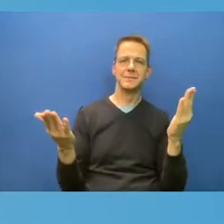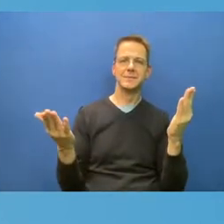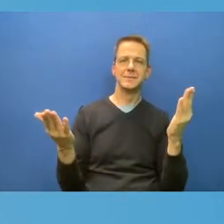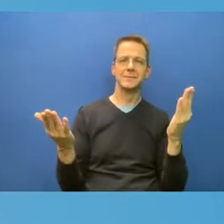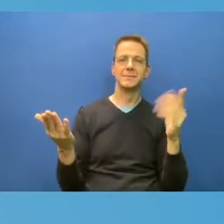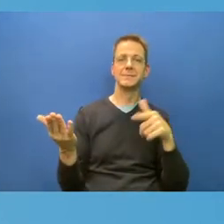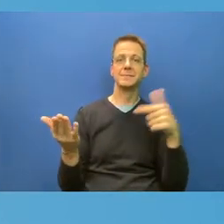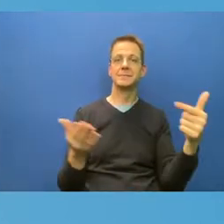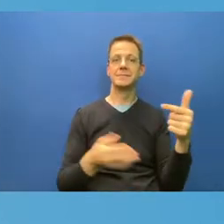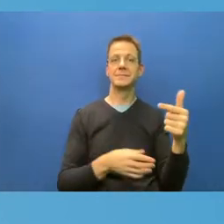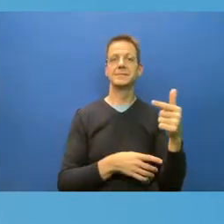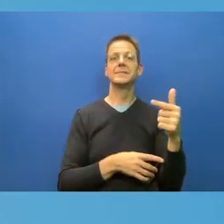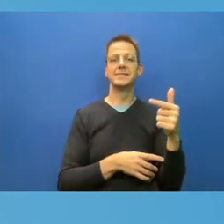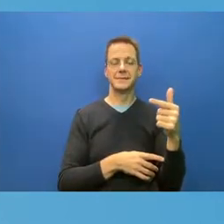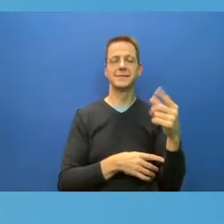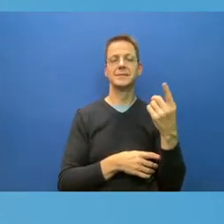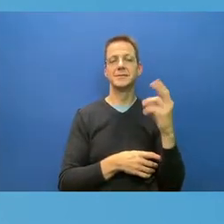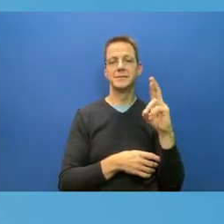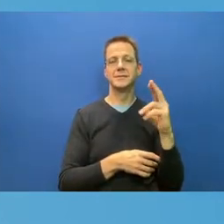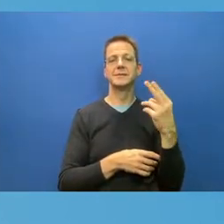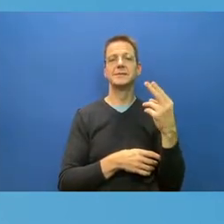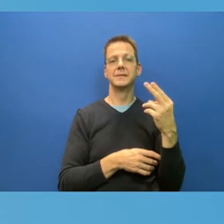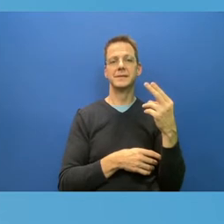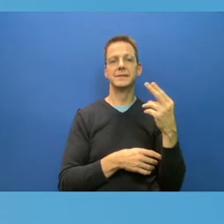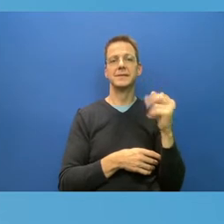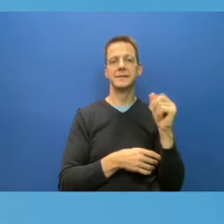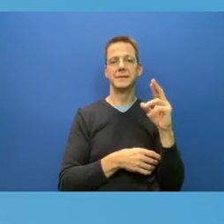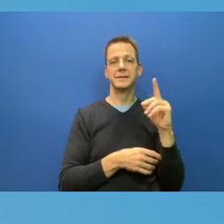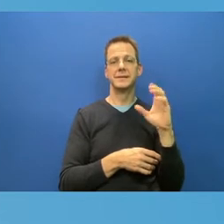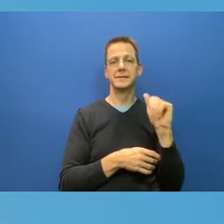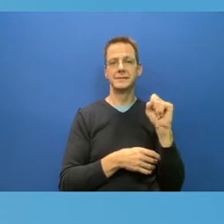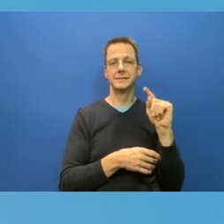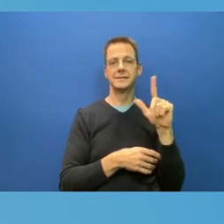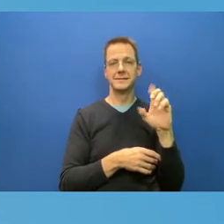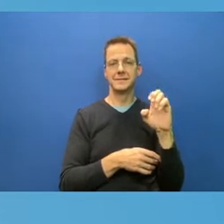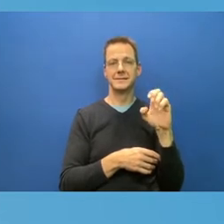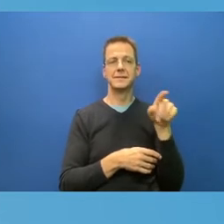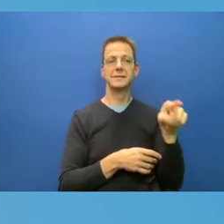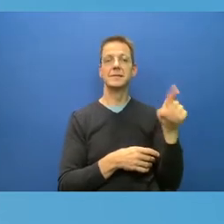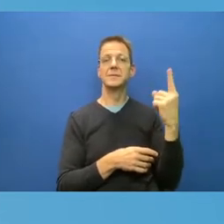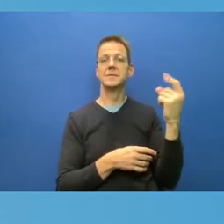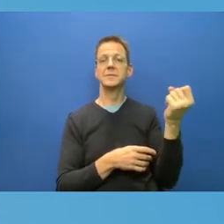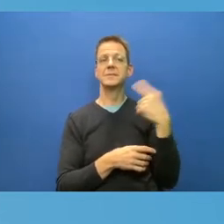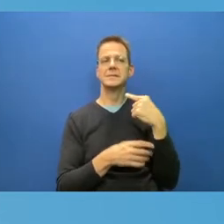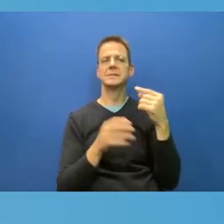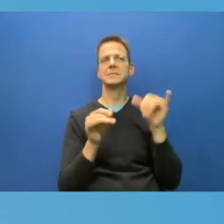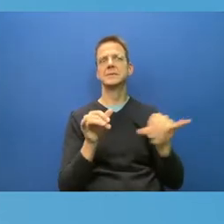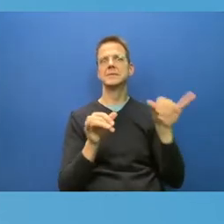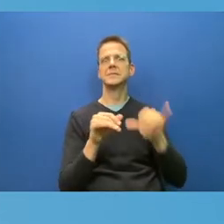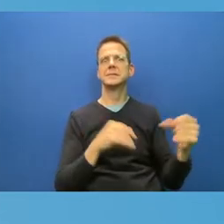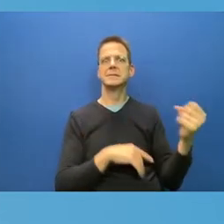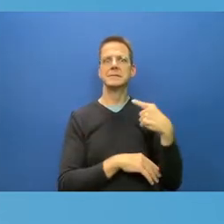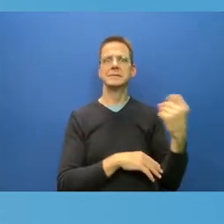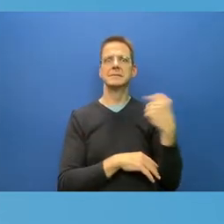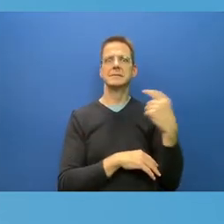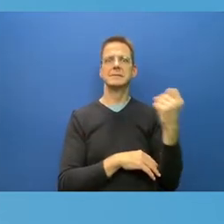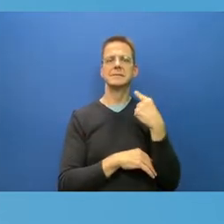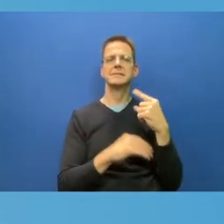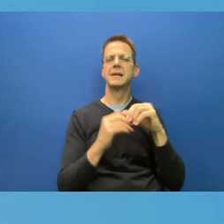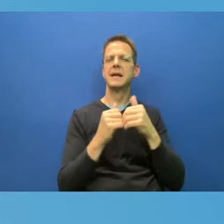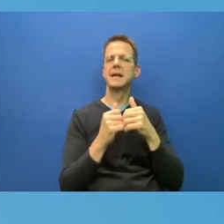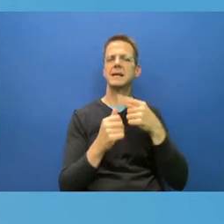repeatedly as well is, how can we collectively or individuals take action to convince